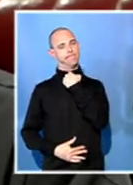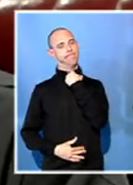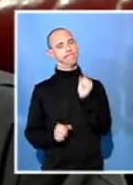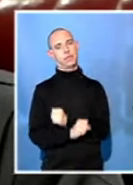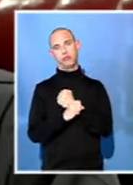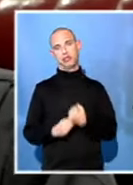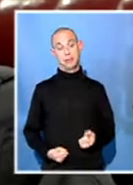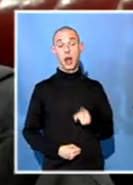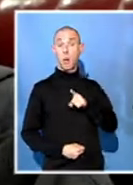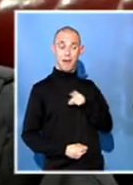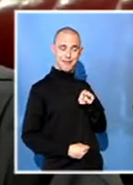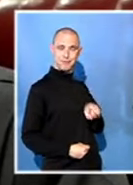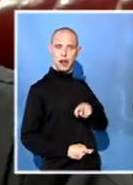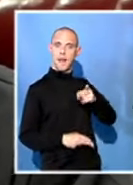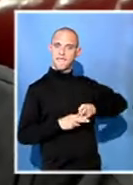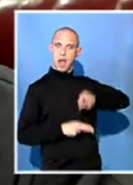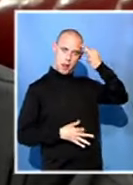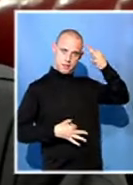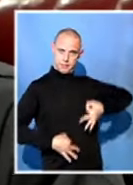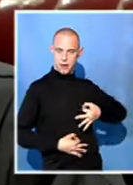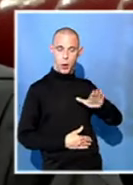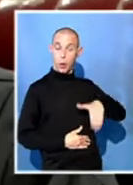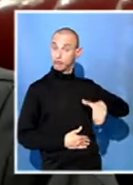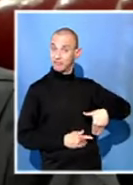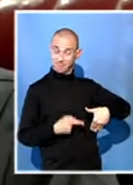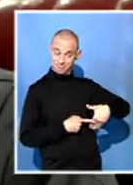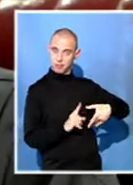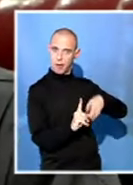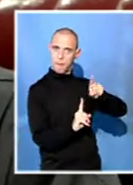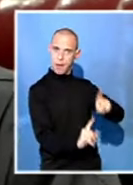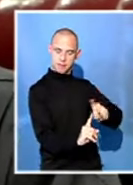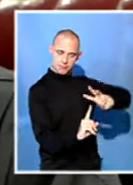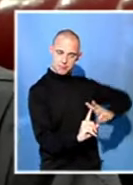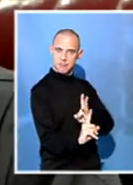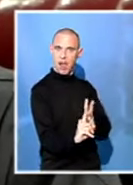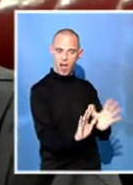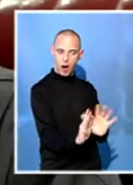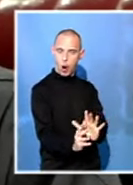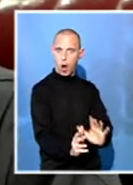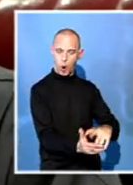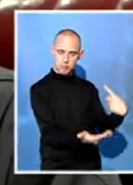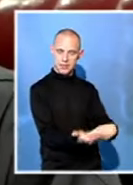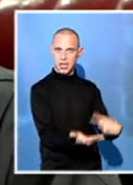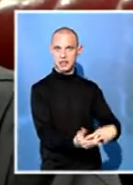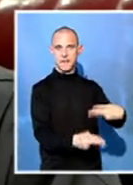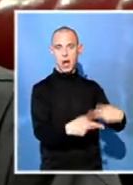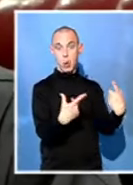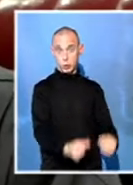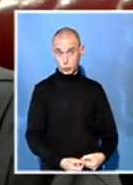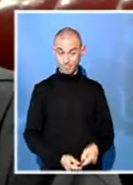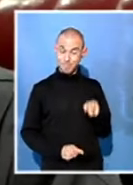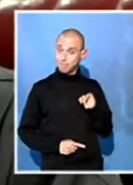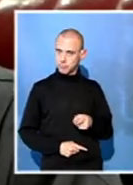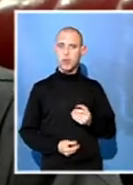suspension. Finally, the order makes provision for ensuring that all relevant information, including the